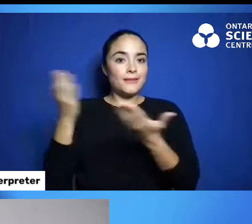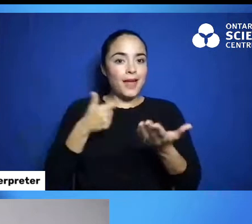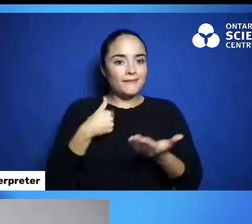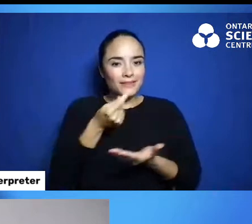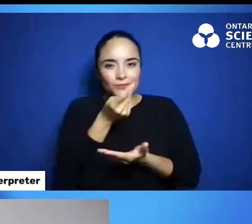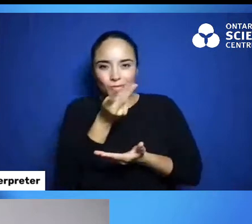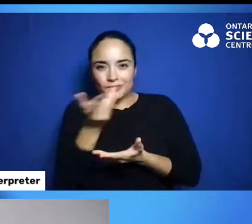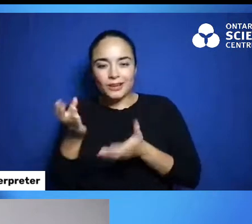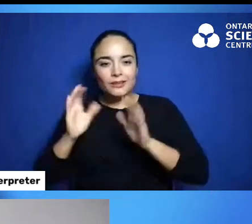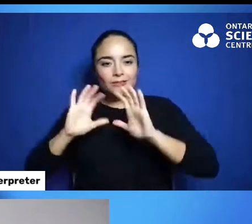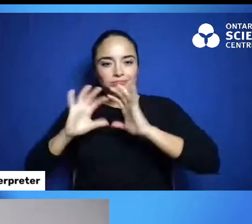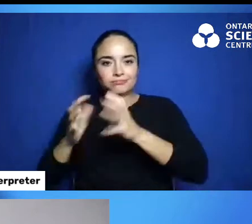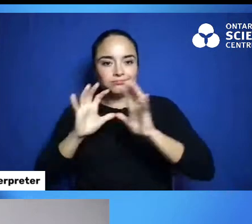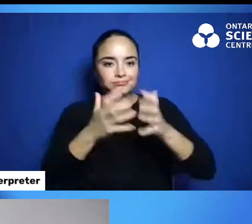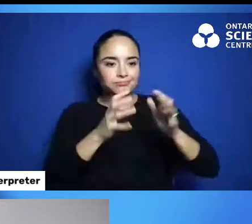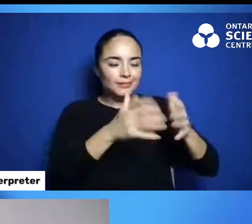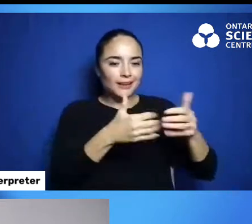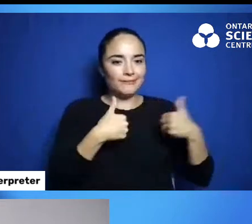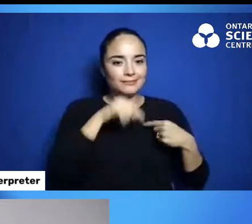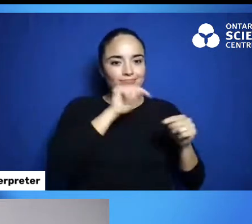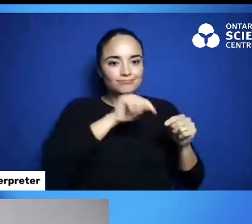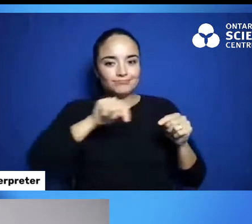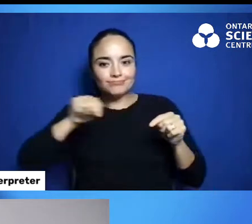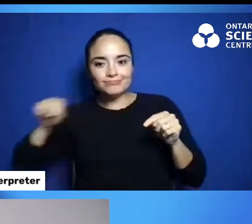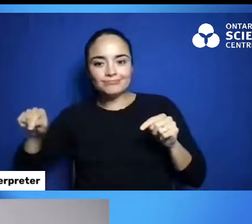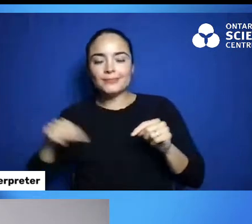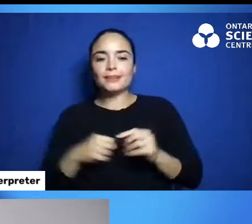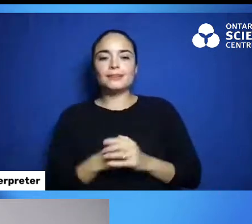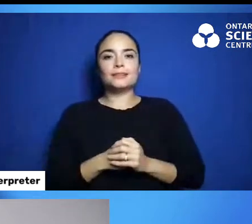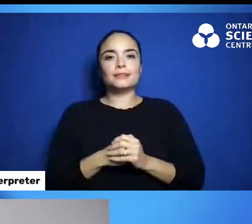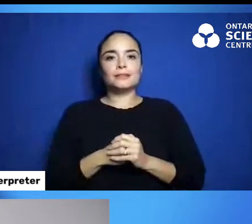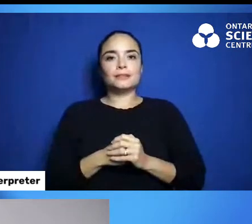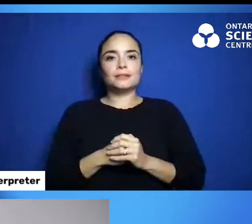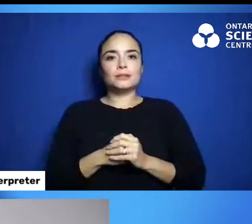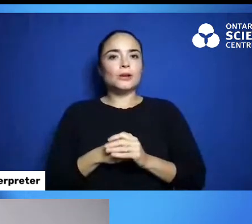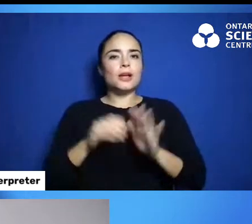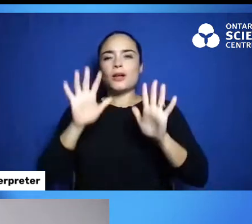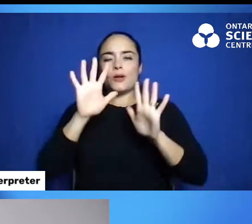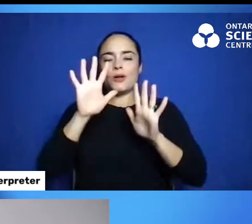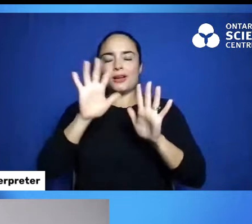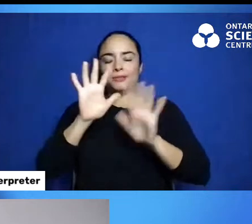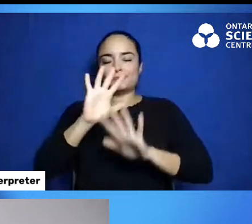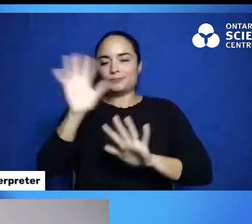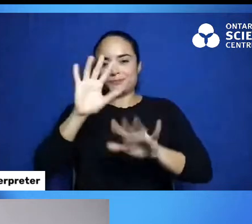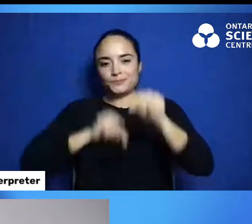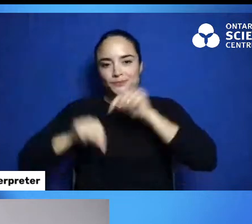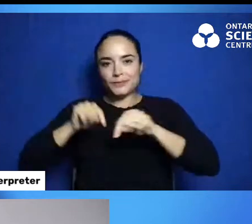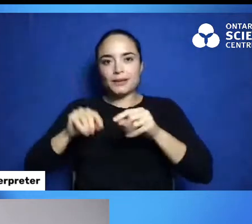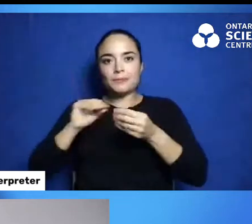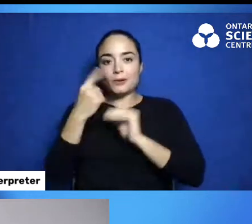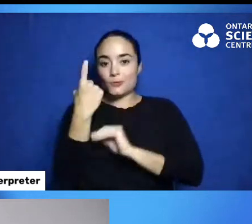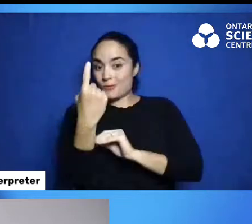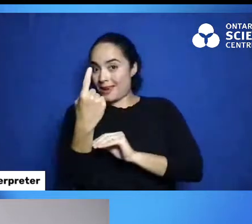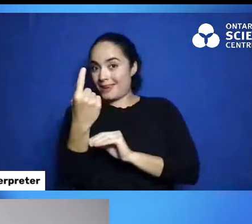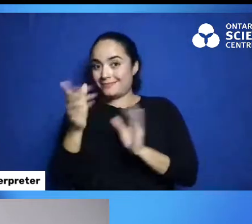So, here we have, well, I'll grab basket number one first. Here we have basket number one.